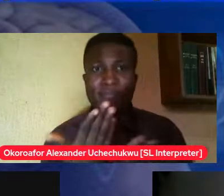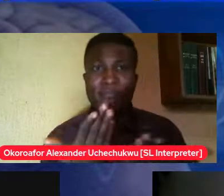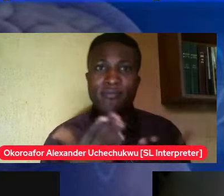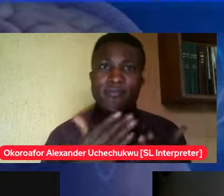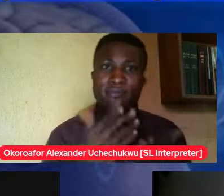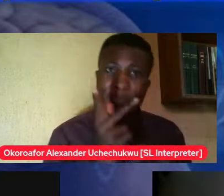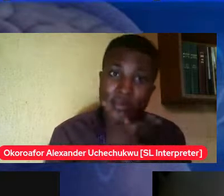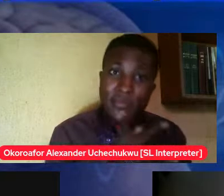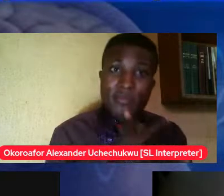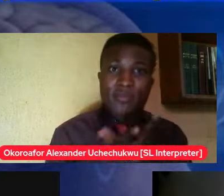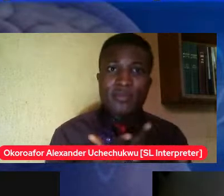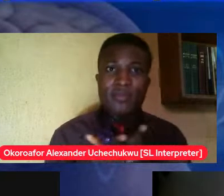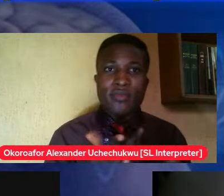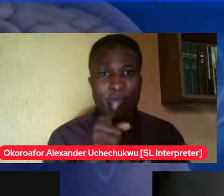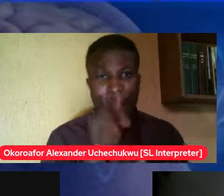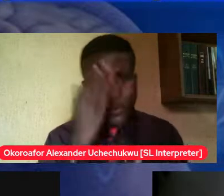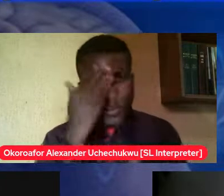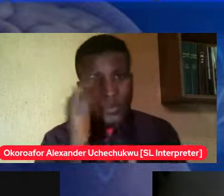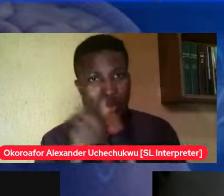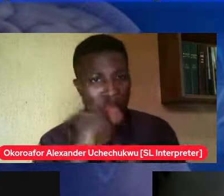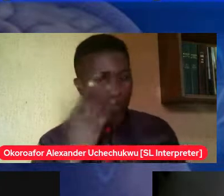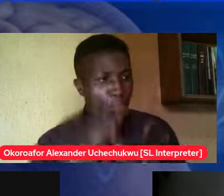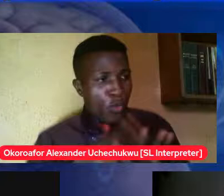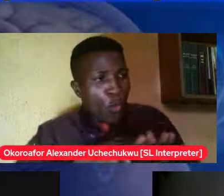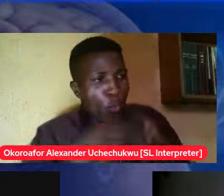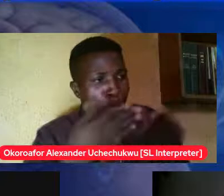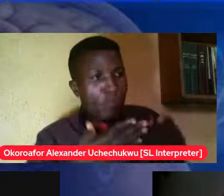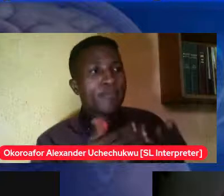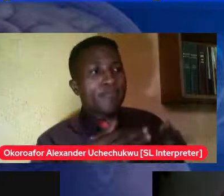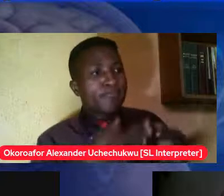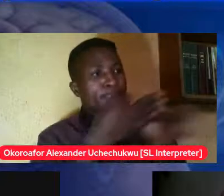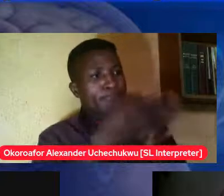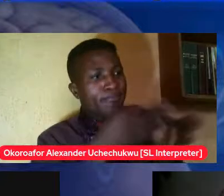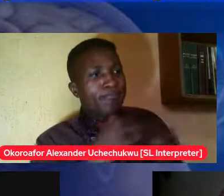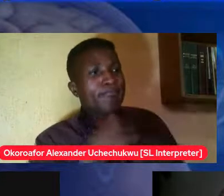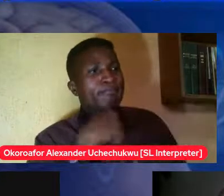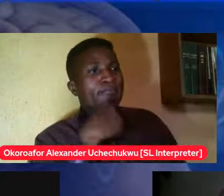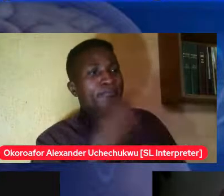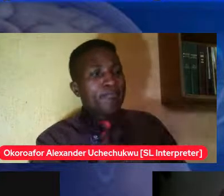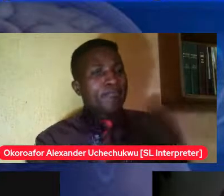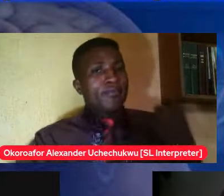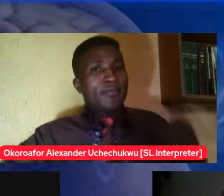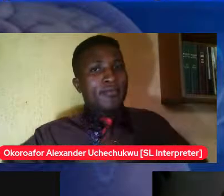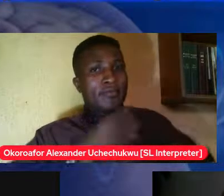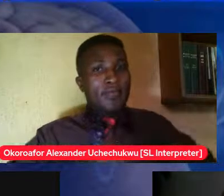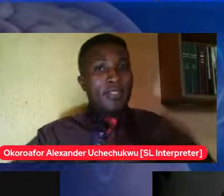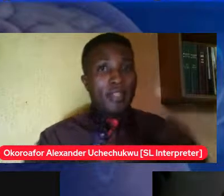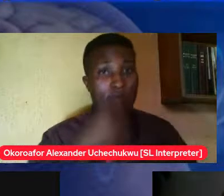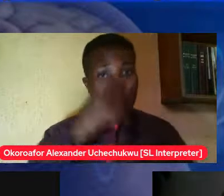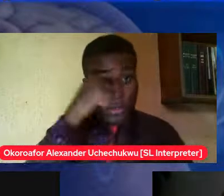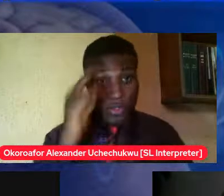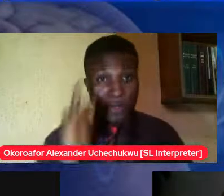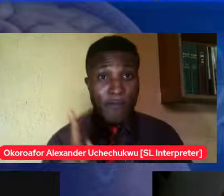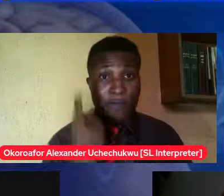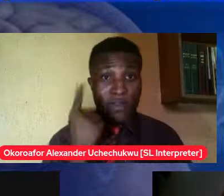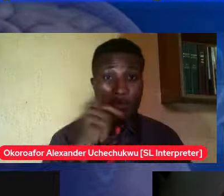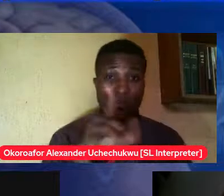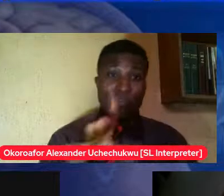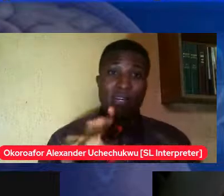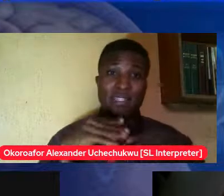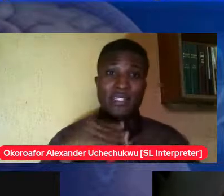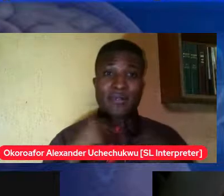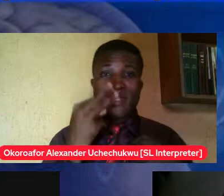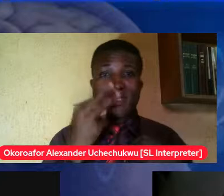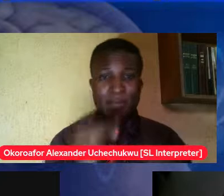whether you want to hear it or not because first you've accepted them secondly you're not judging them or you're not